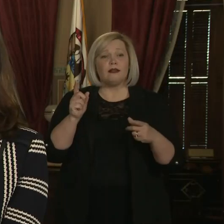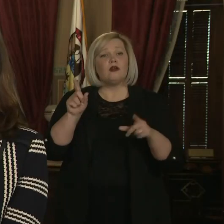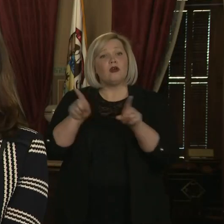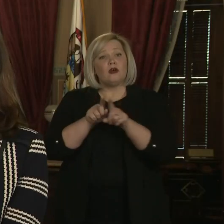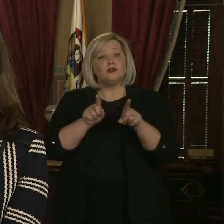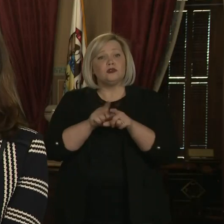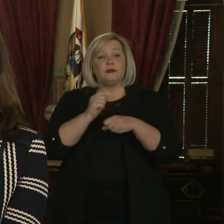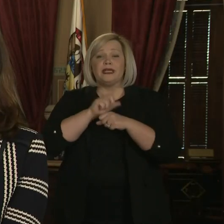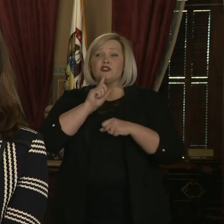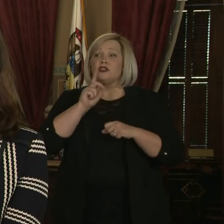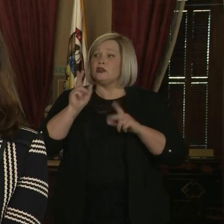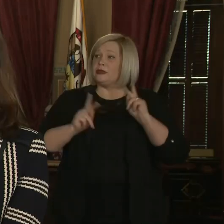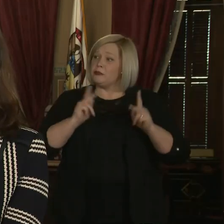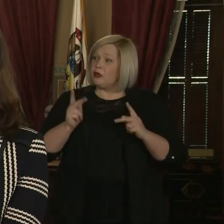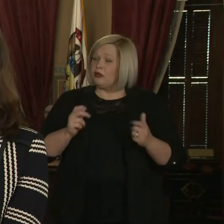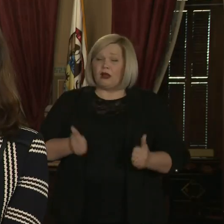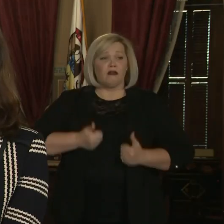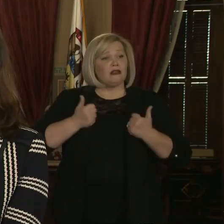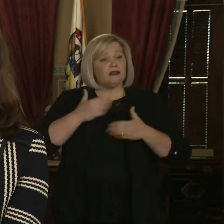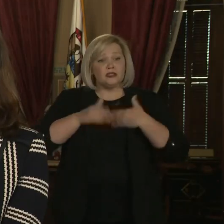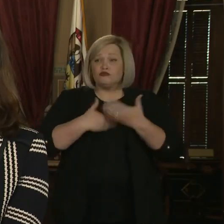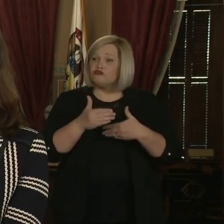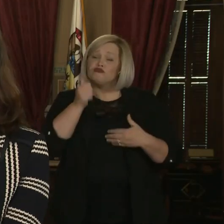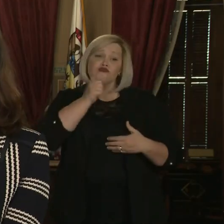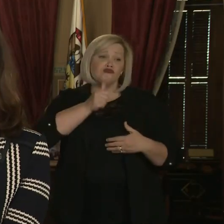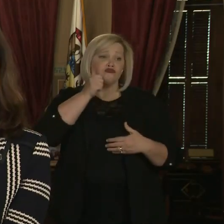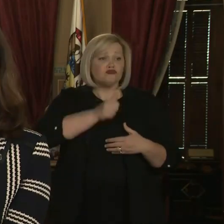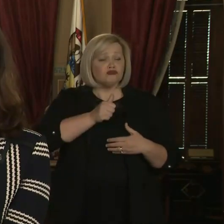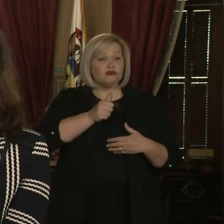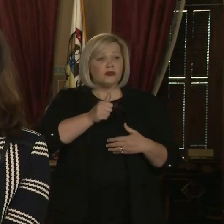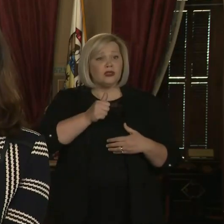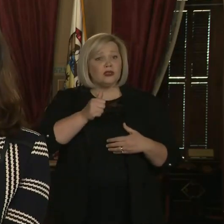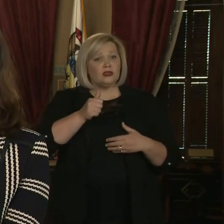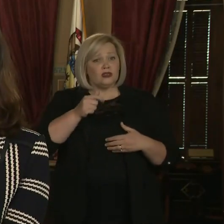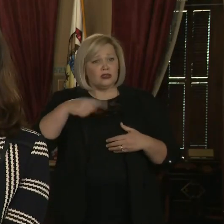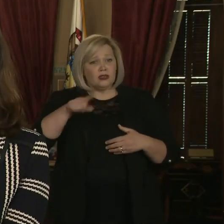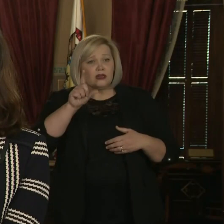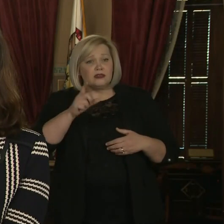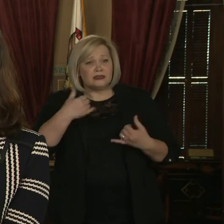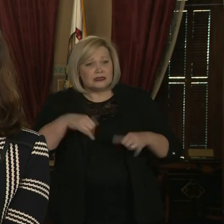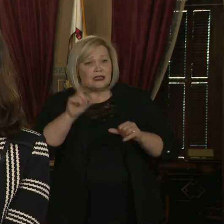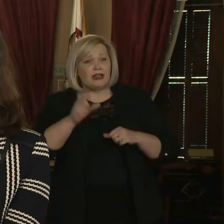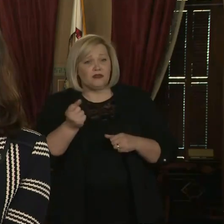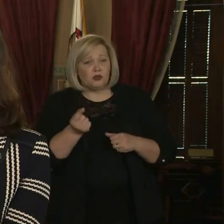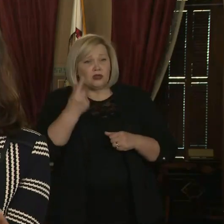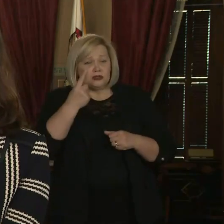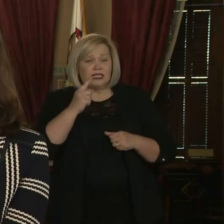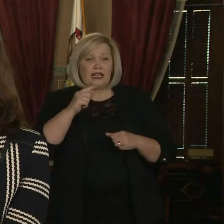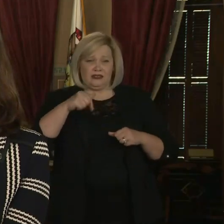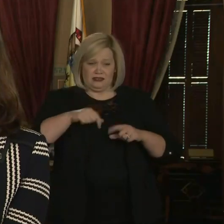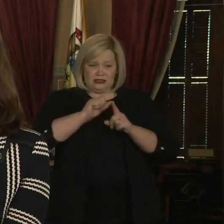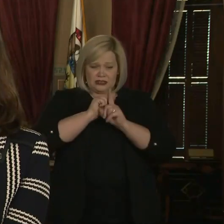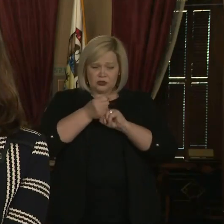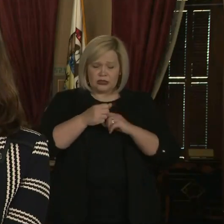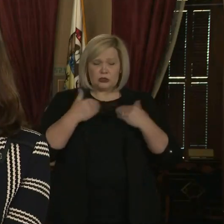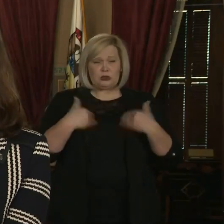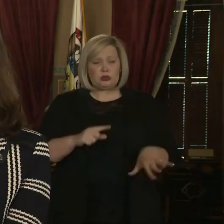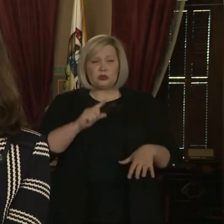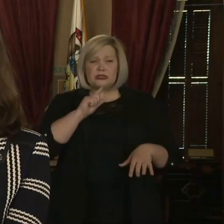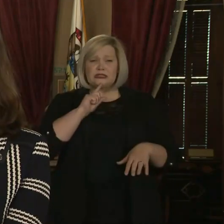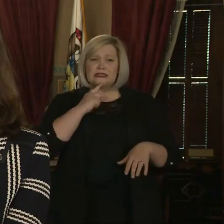conducting their daily lives they have an appreciation for how serious the situation is. And so I